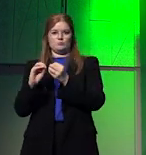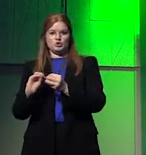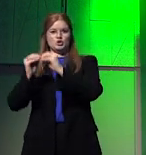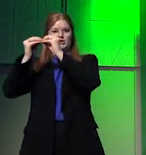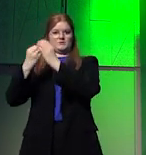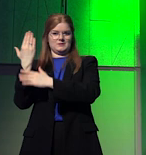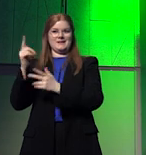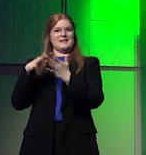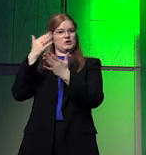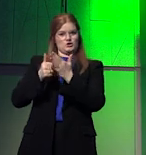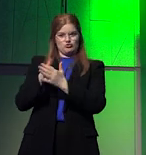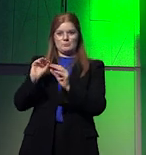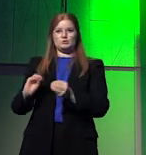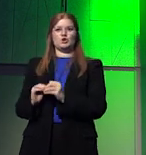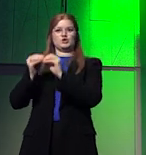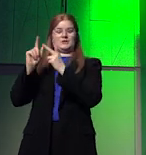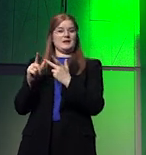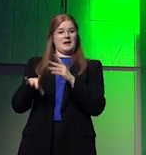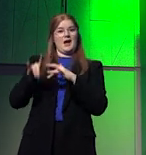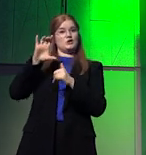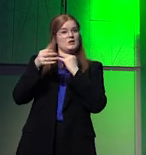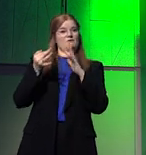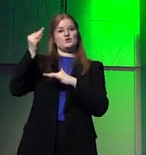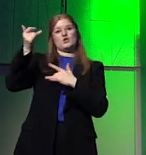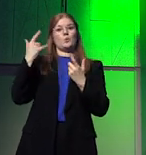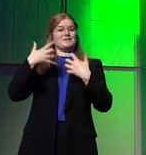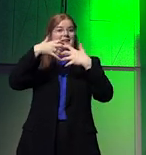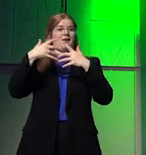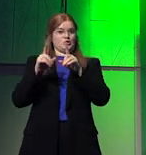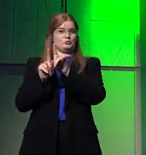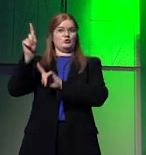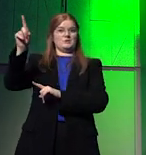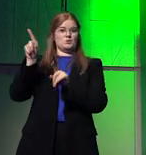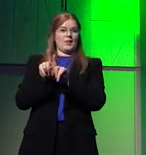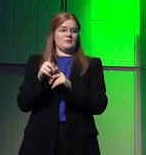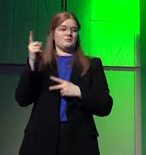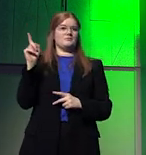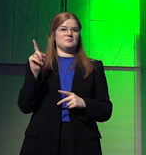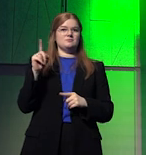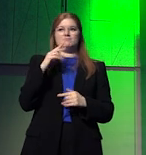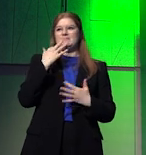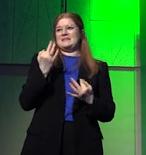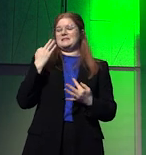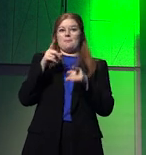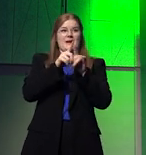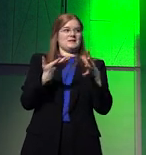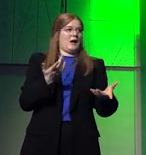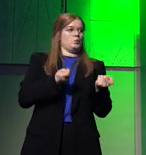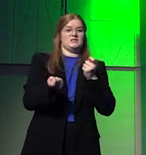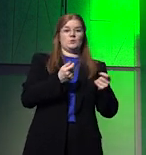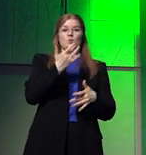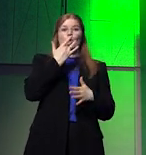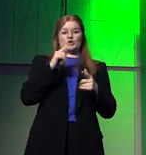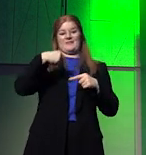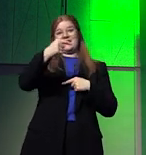industrial production, potentially in the future technological production. And depending on how we deal with water